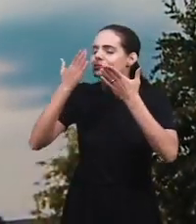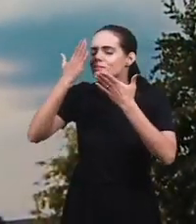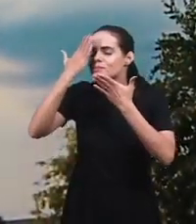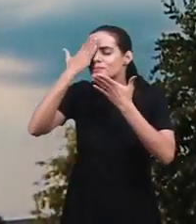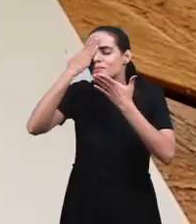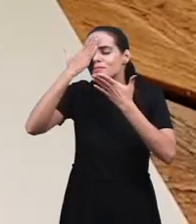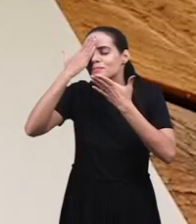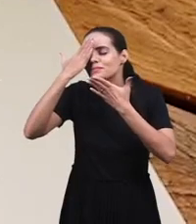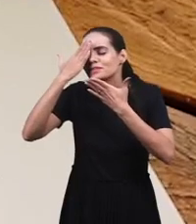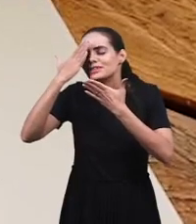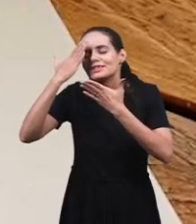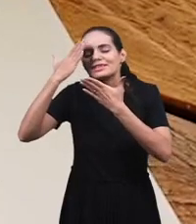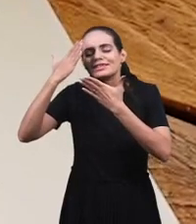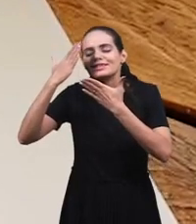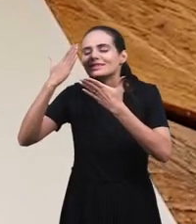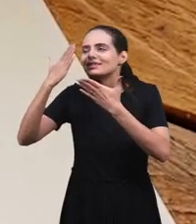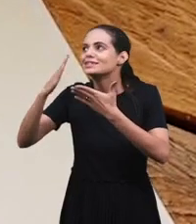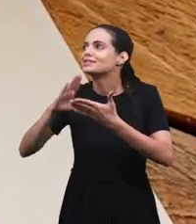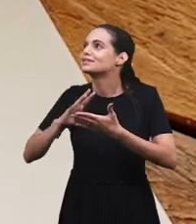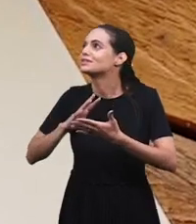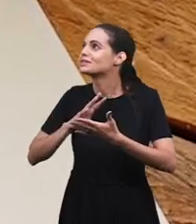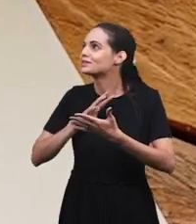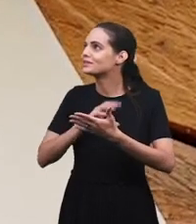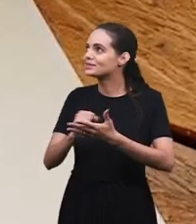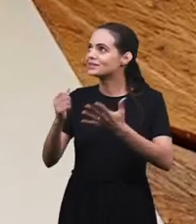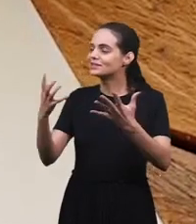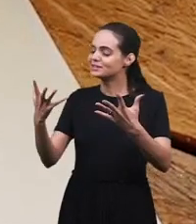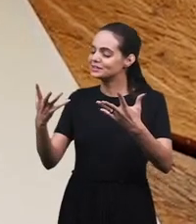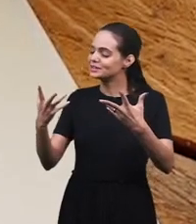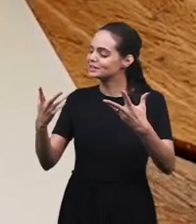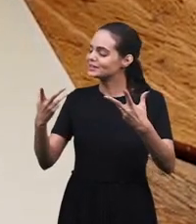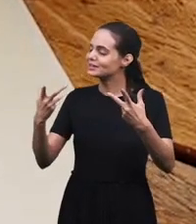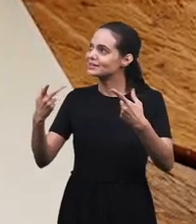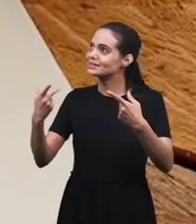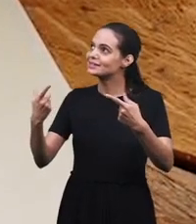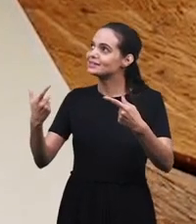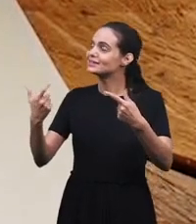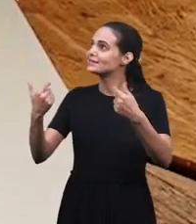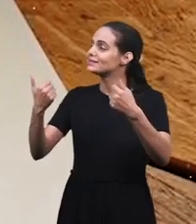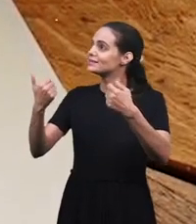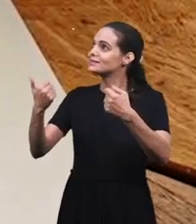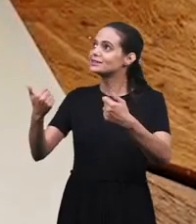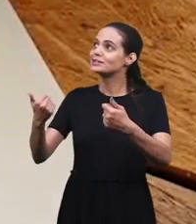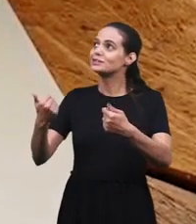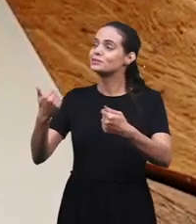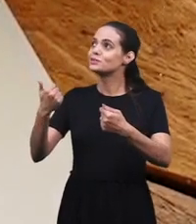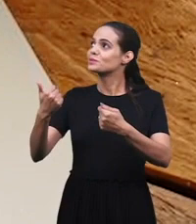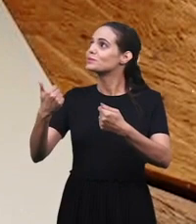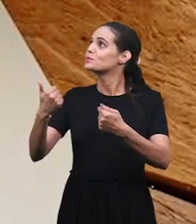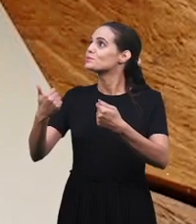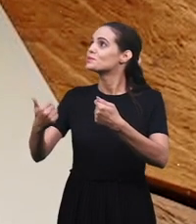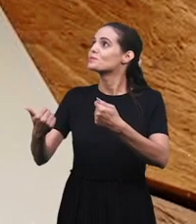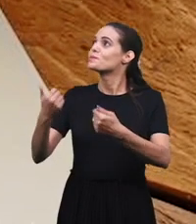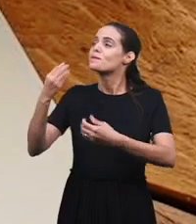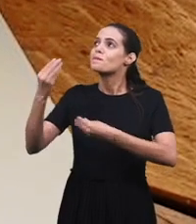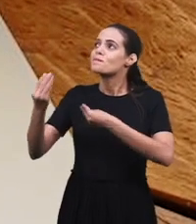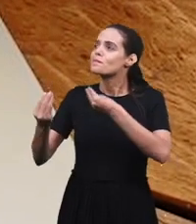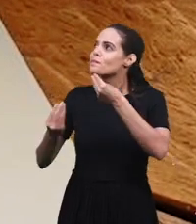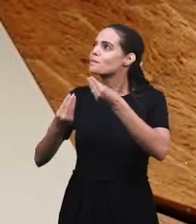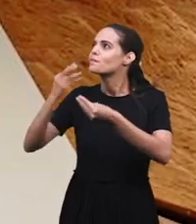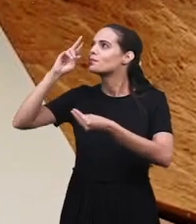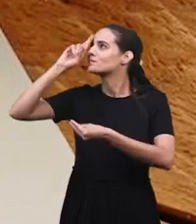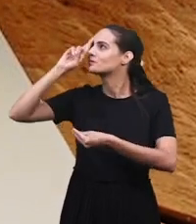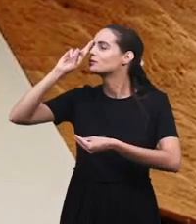Amor This is the name of the Lord, and I